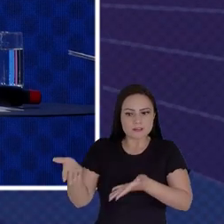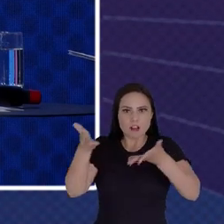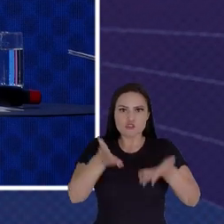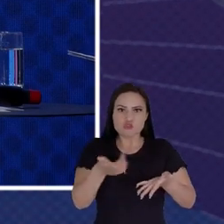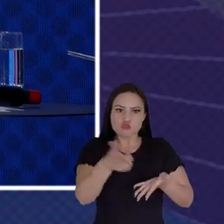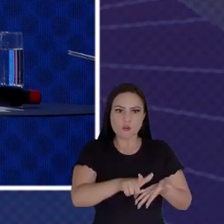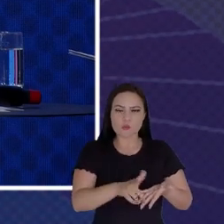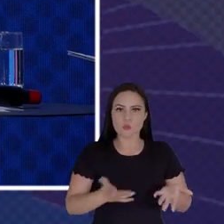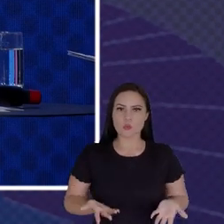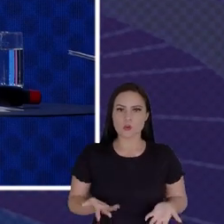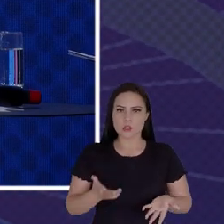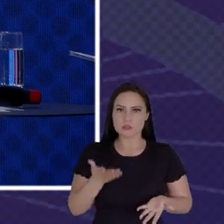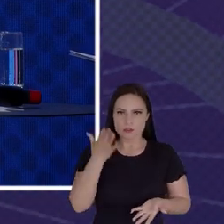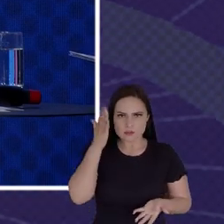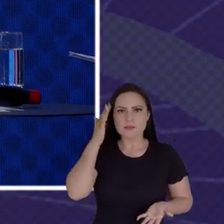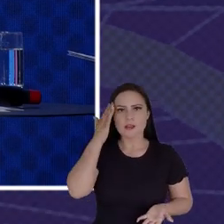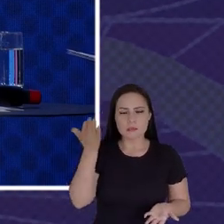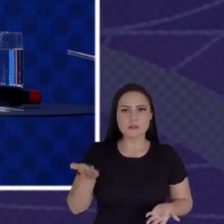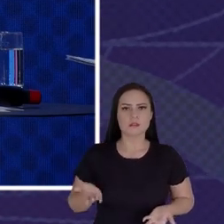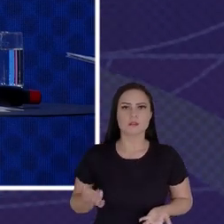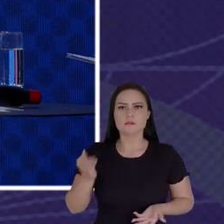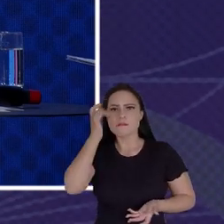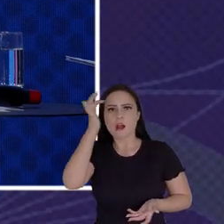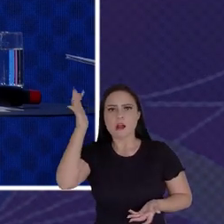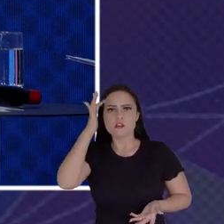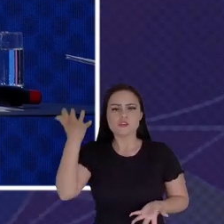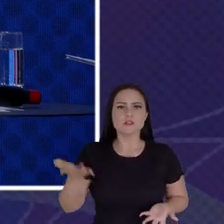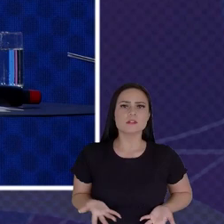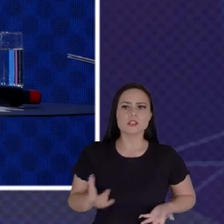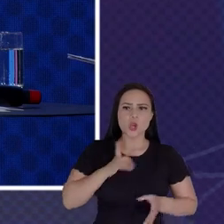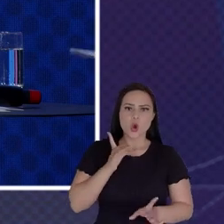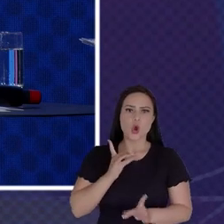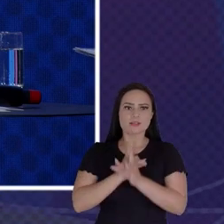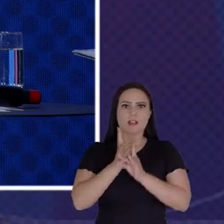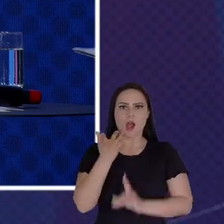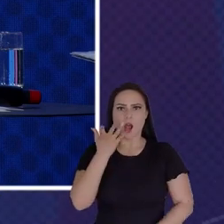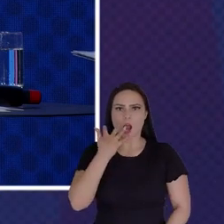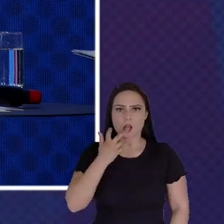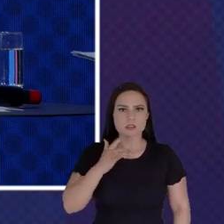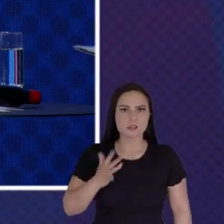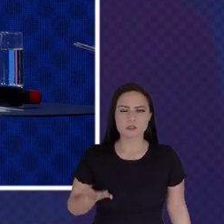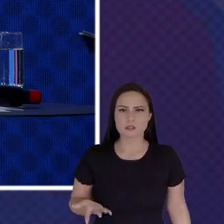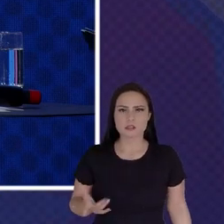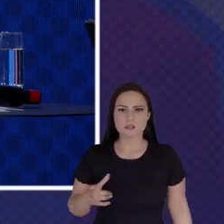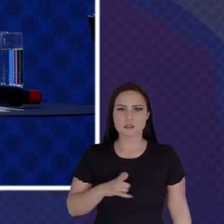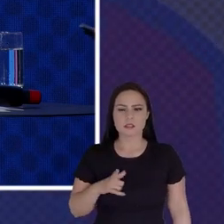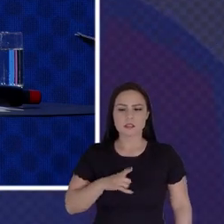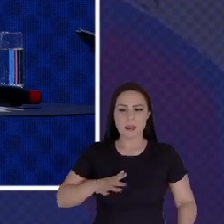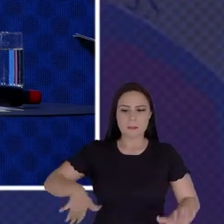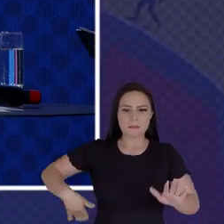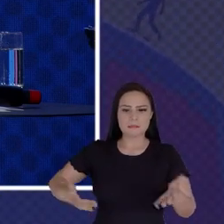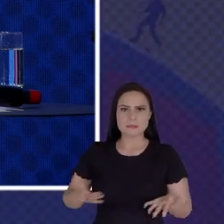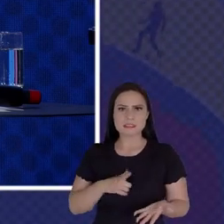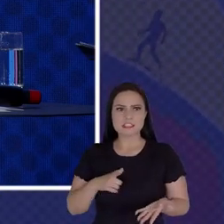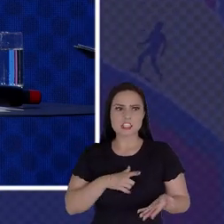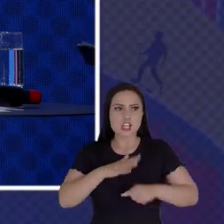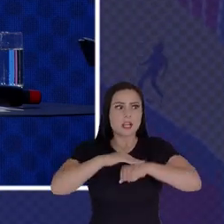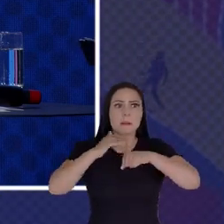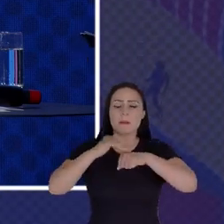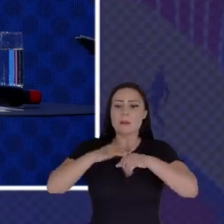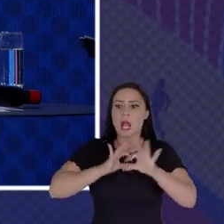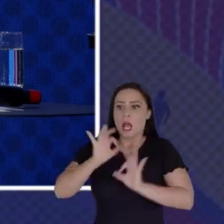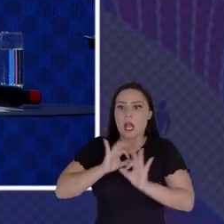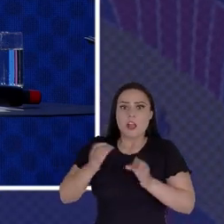You Know That Can Imagine Finding A Child In A Pool You Call The Paramedics And They Could Show Up Quickly And Start The